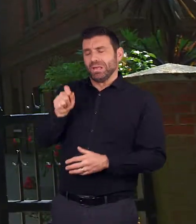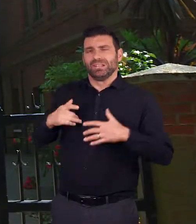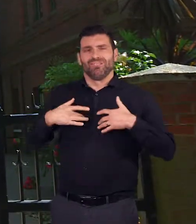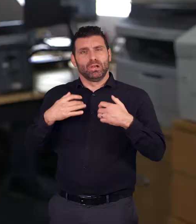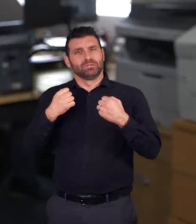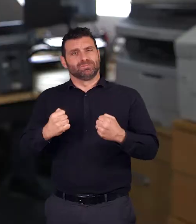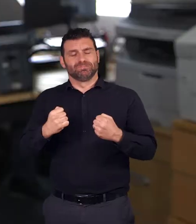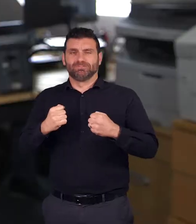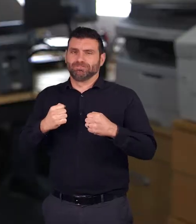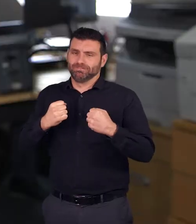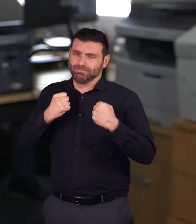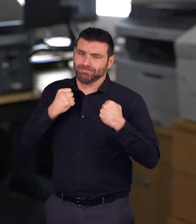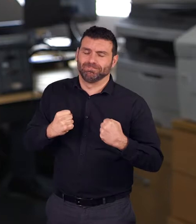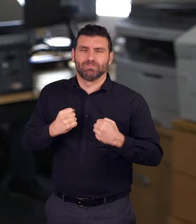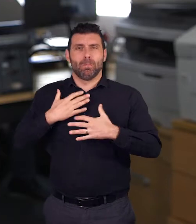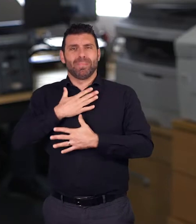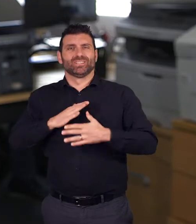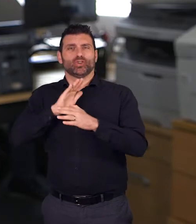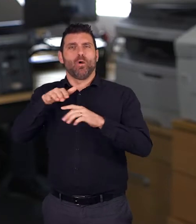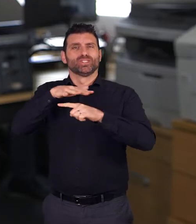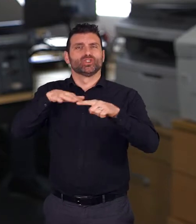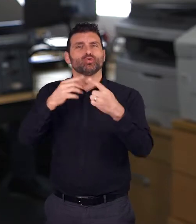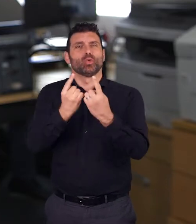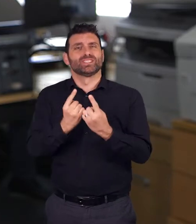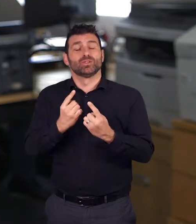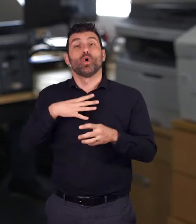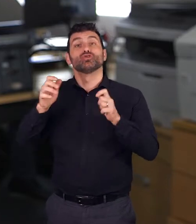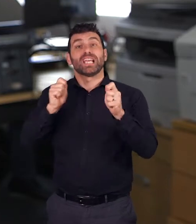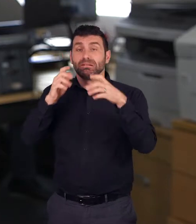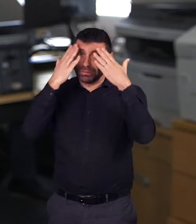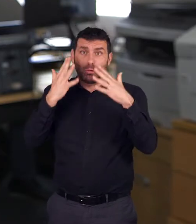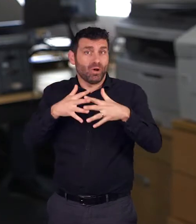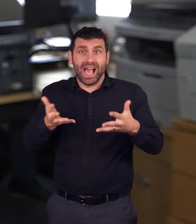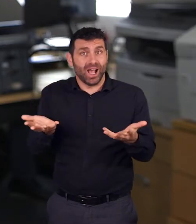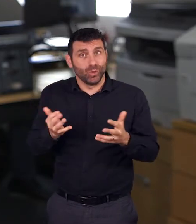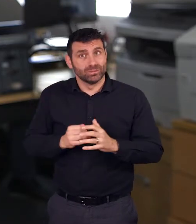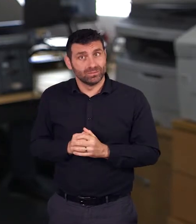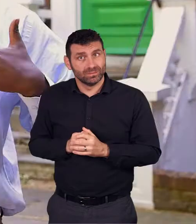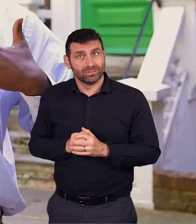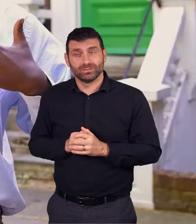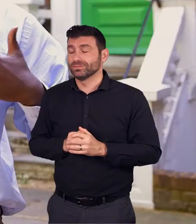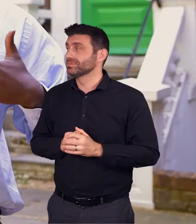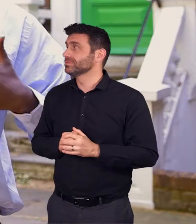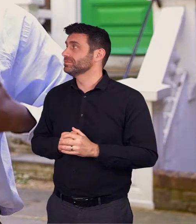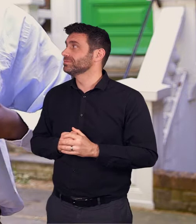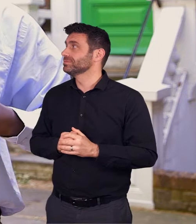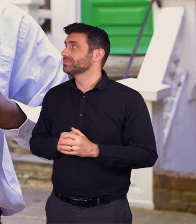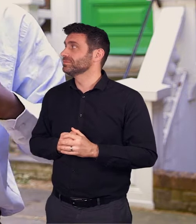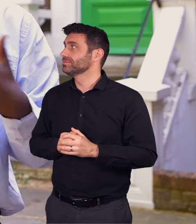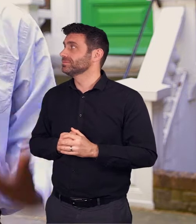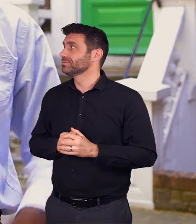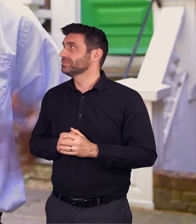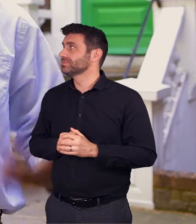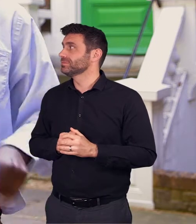passionate about issues around them but they don't know how to create change they don't know how to make that change we had a section on